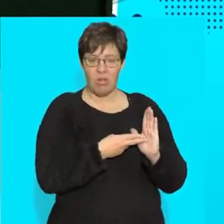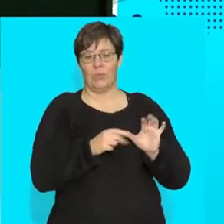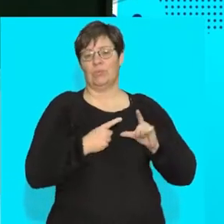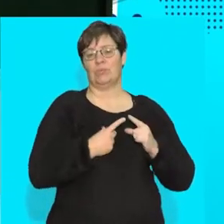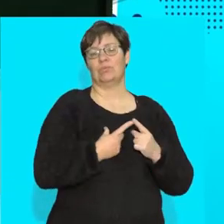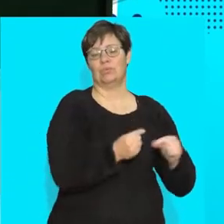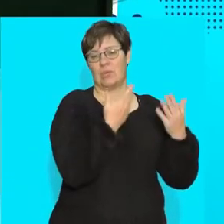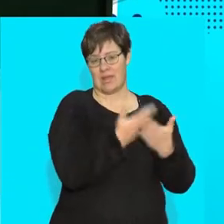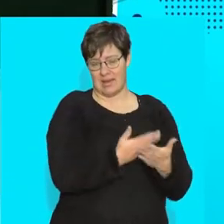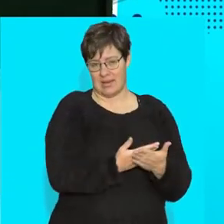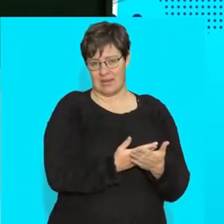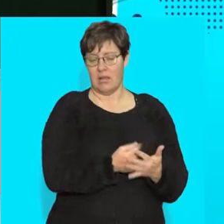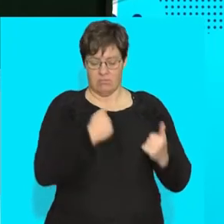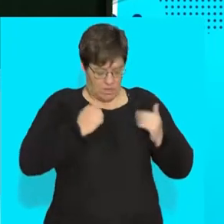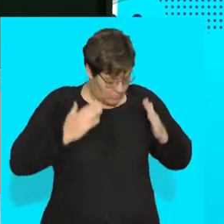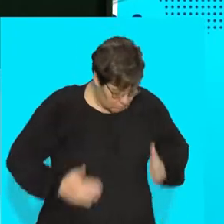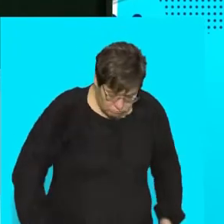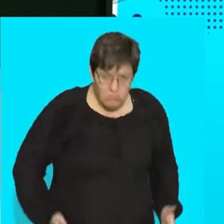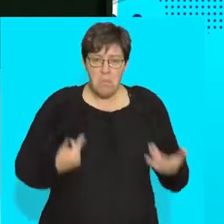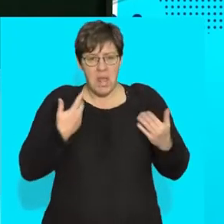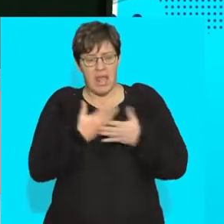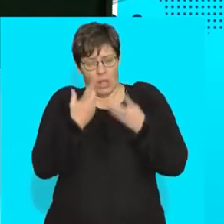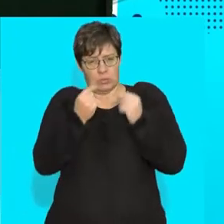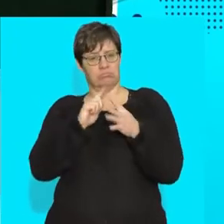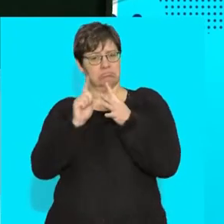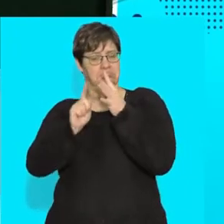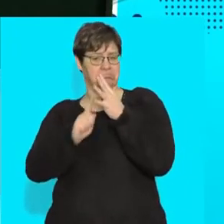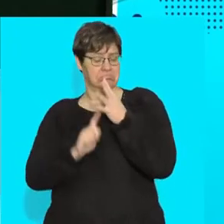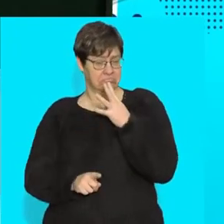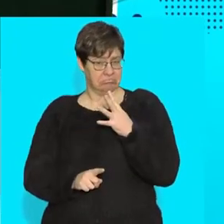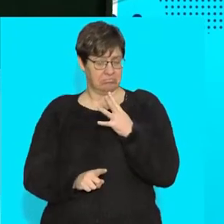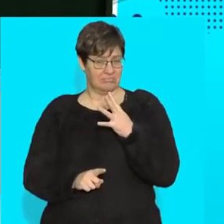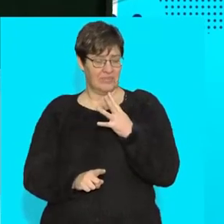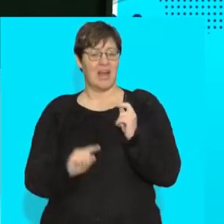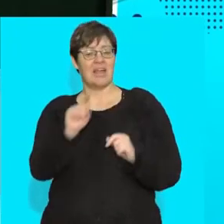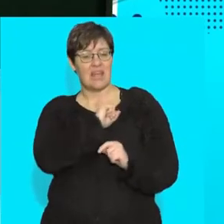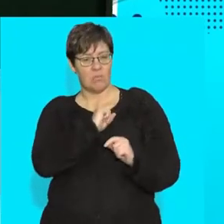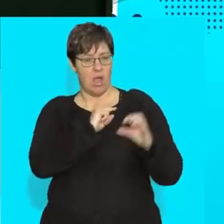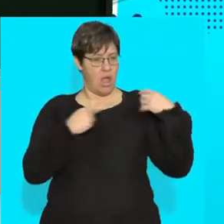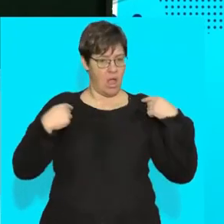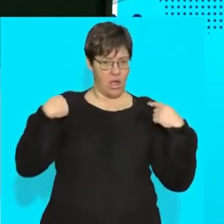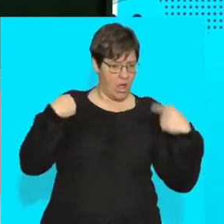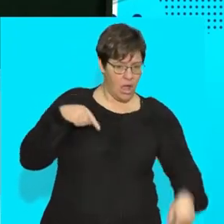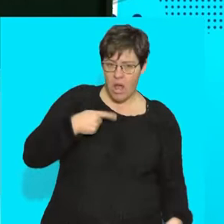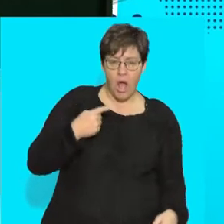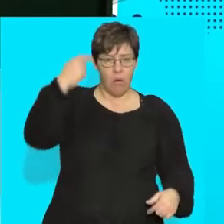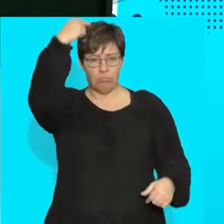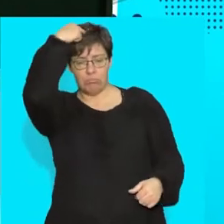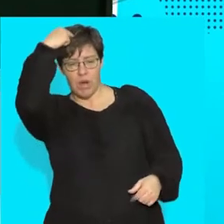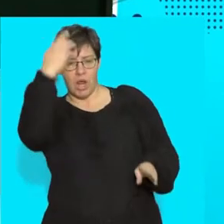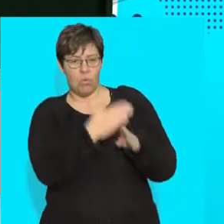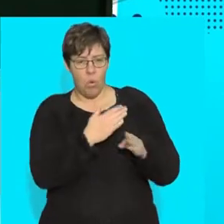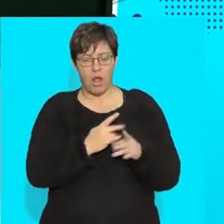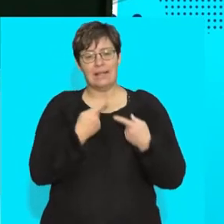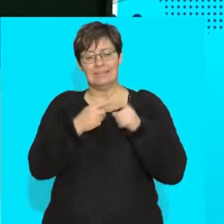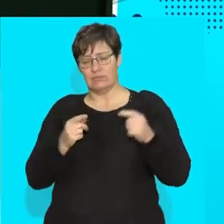function. Now, when I look at the things that I can do with my body, all right, things need to be different. How my